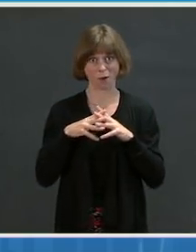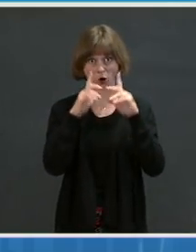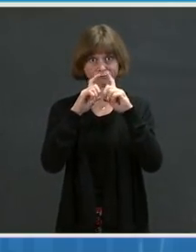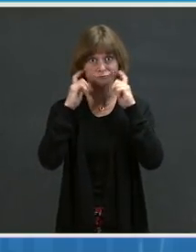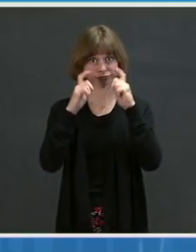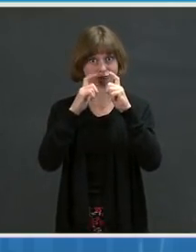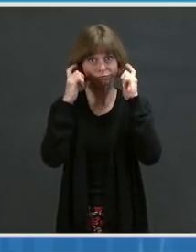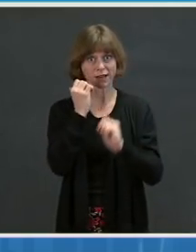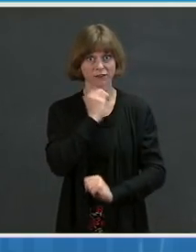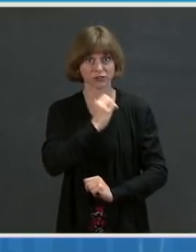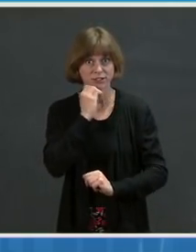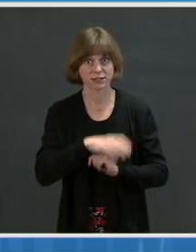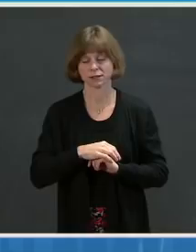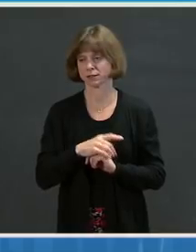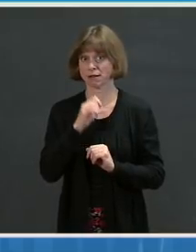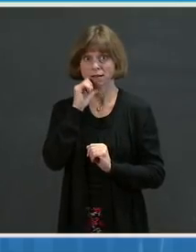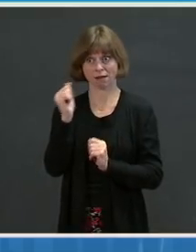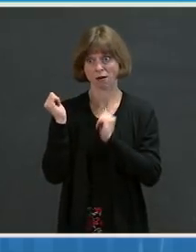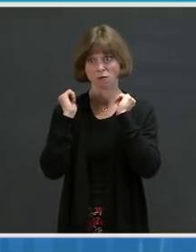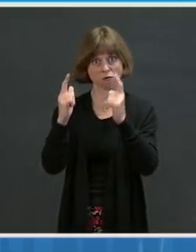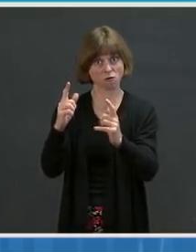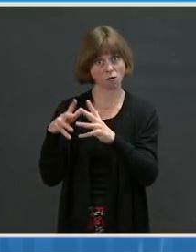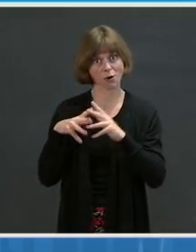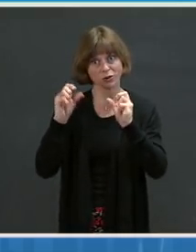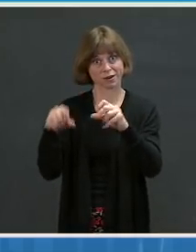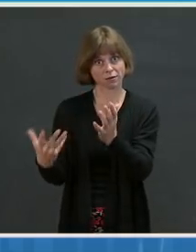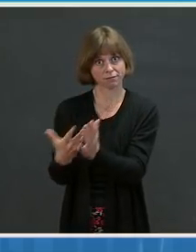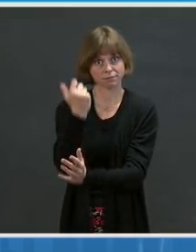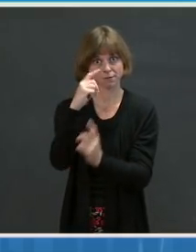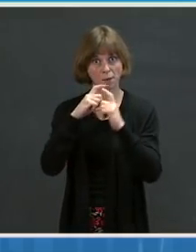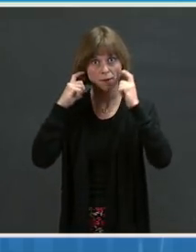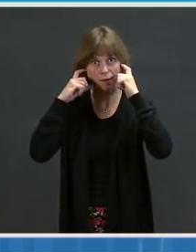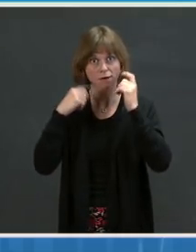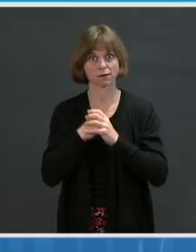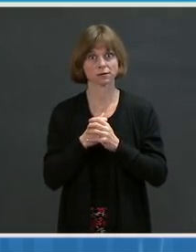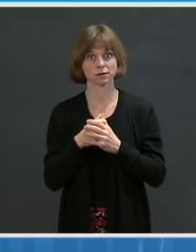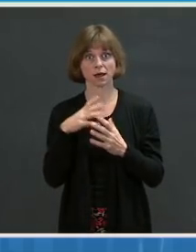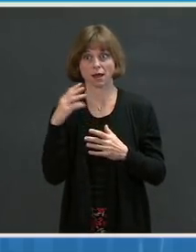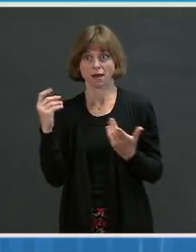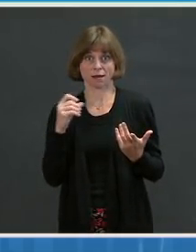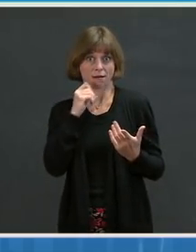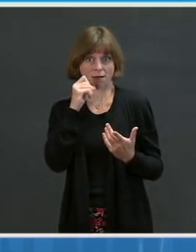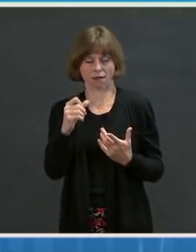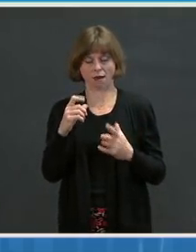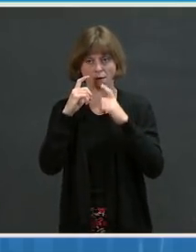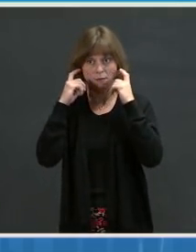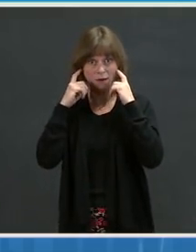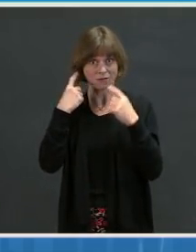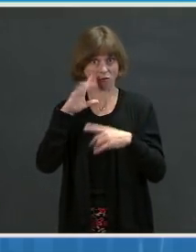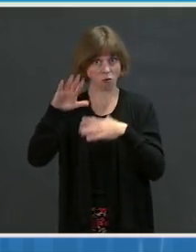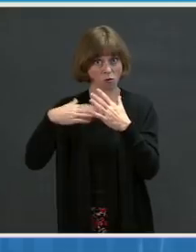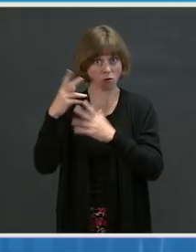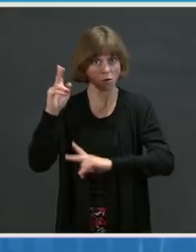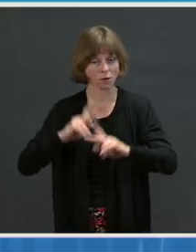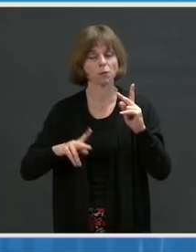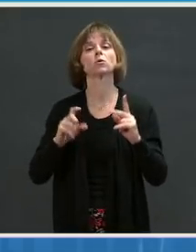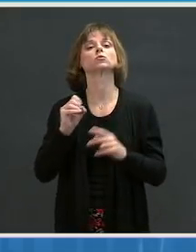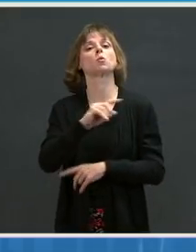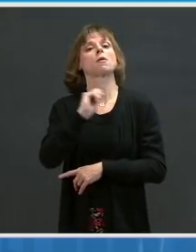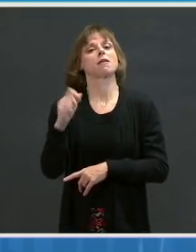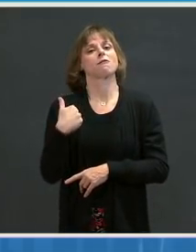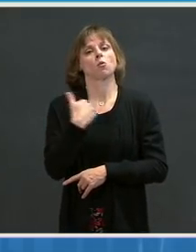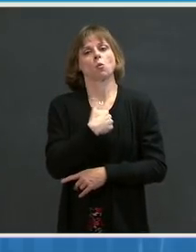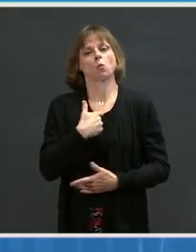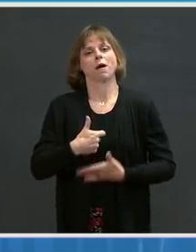not all Americans have access, and not all masks are equal. With this action, we are helping to level the playing